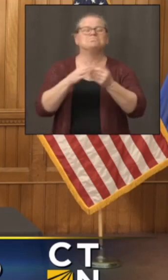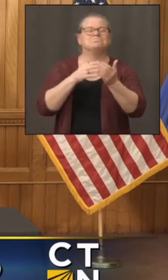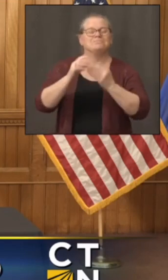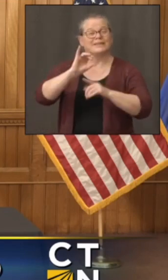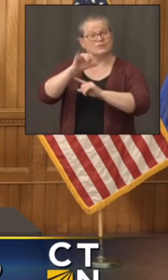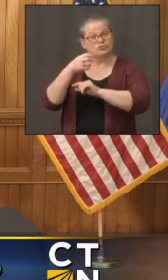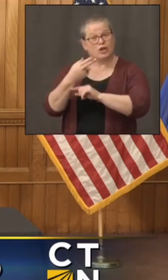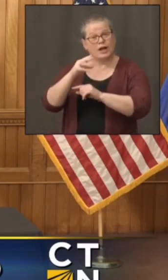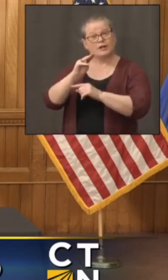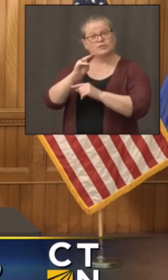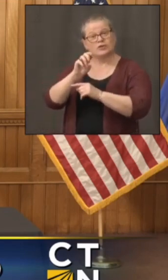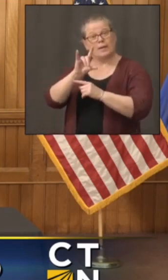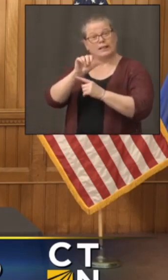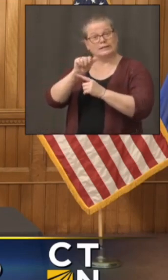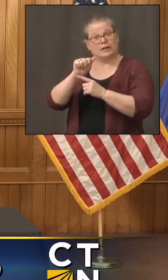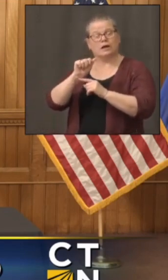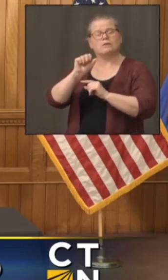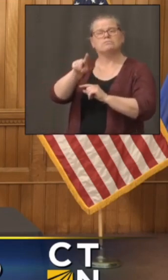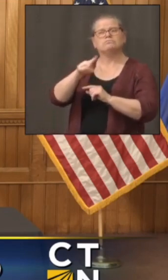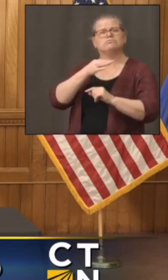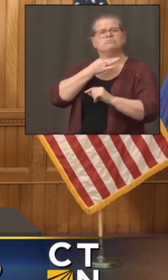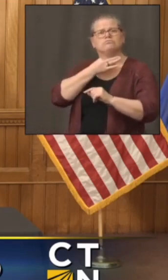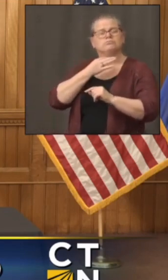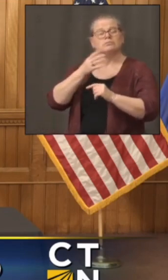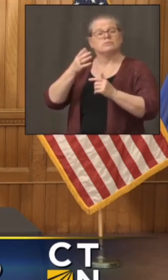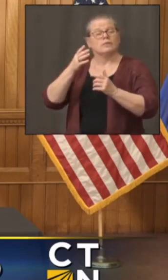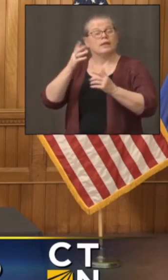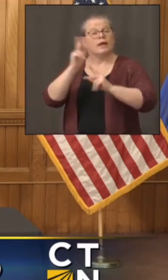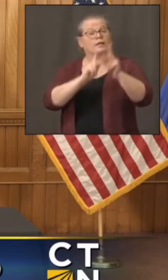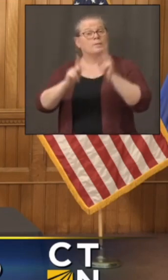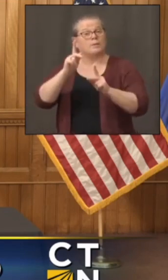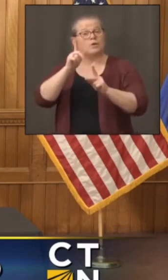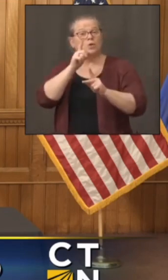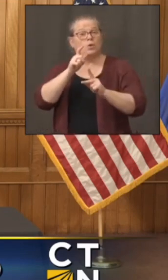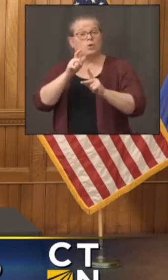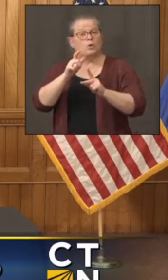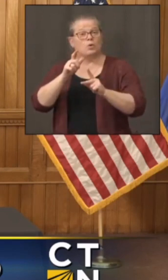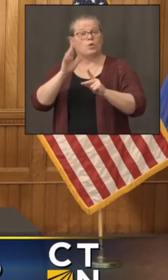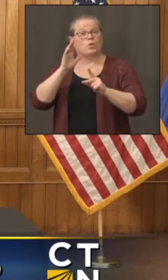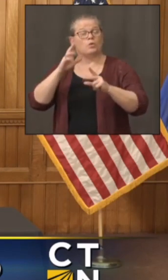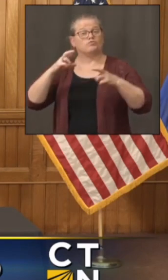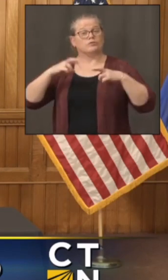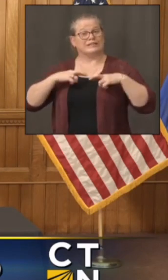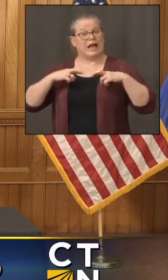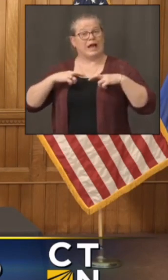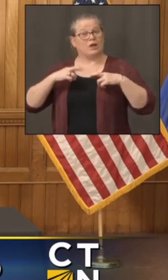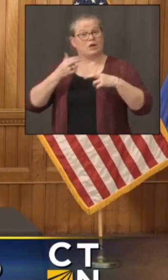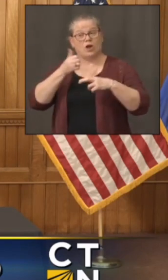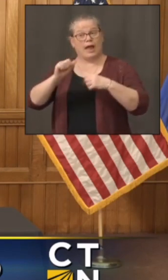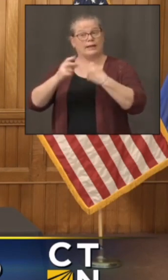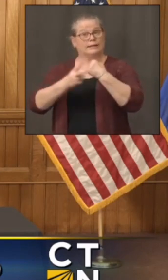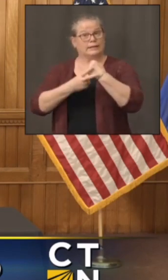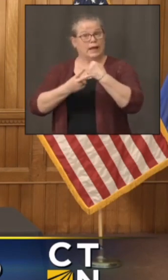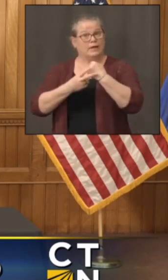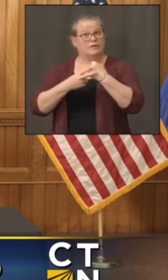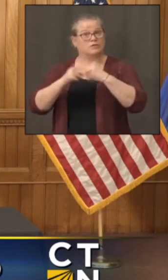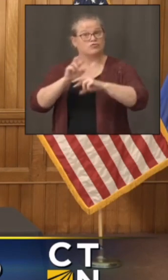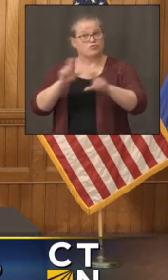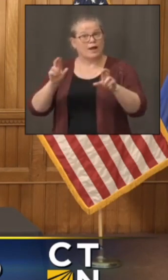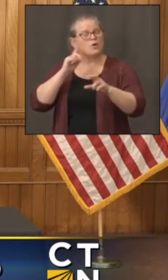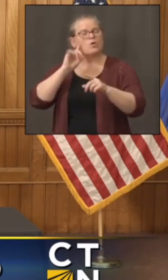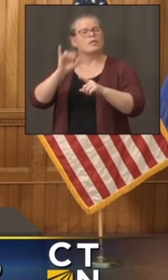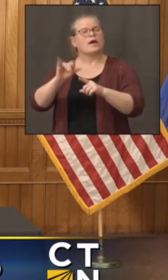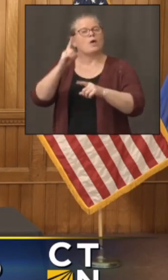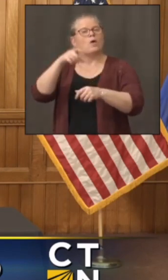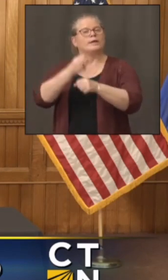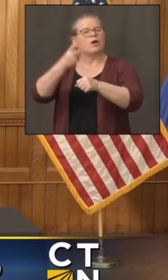yet on the people who are going to be retiring? Or is that still another year and a half off?